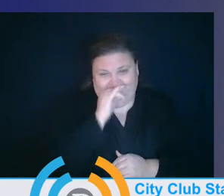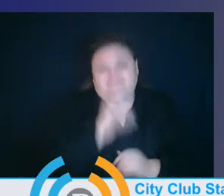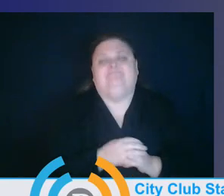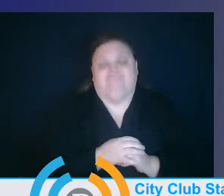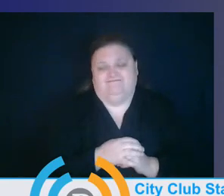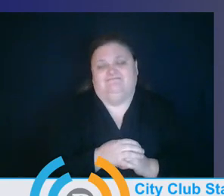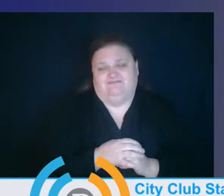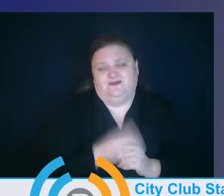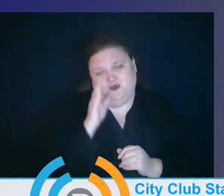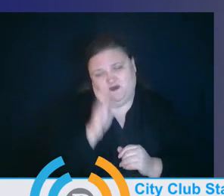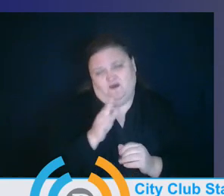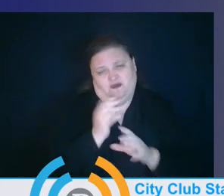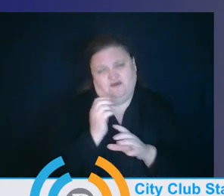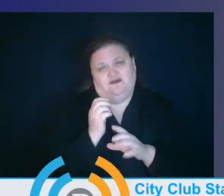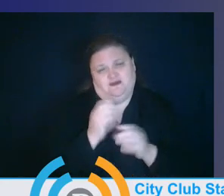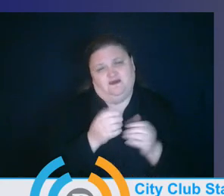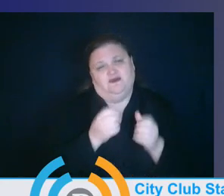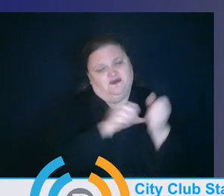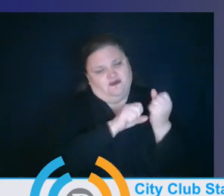positive shift into the future.